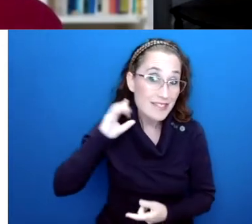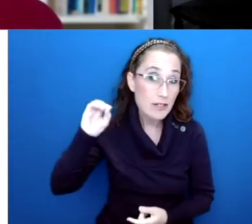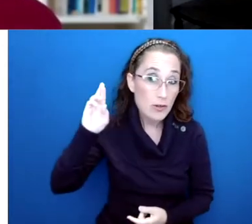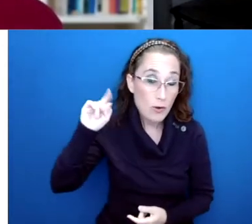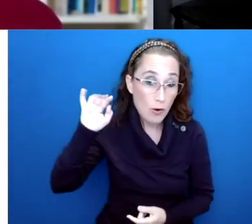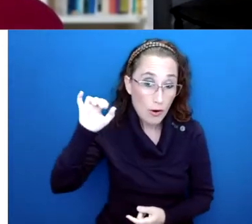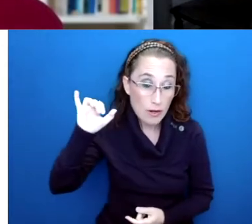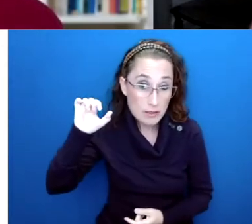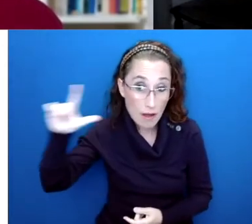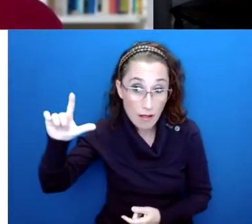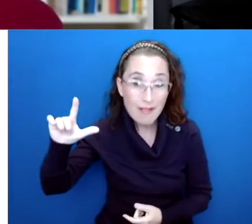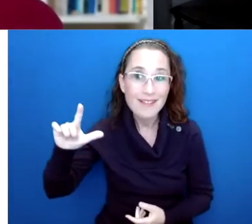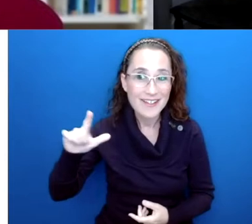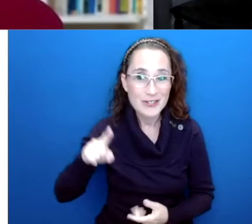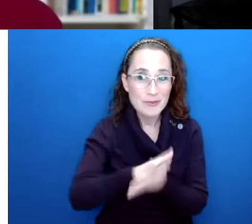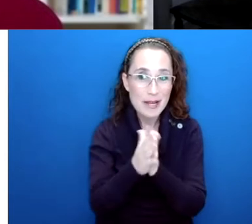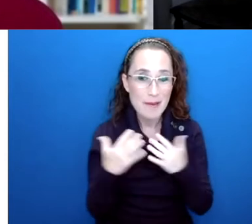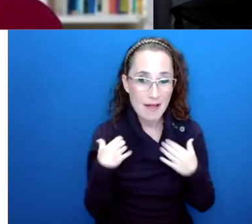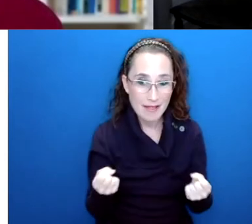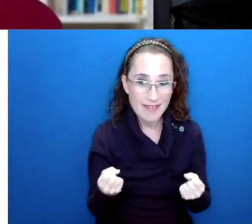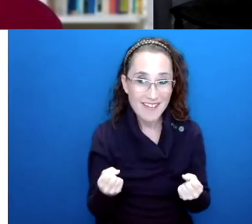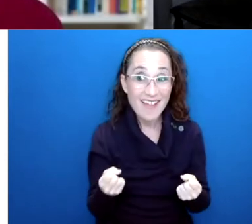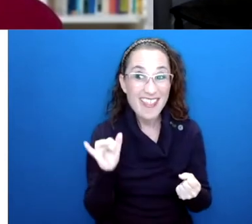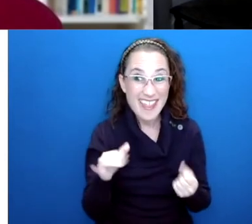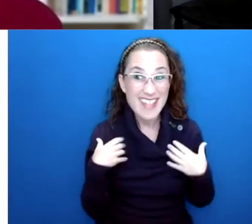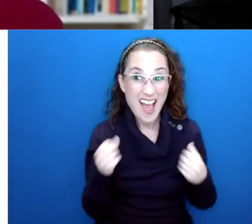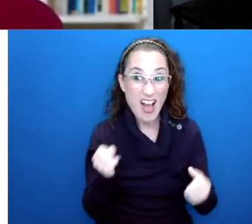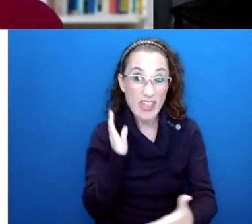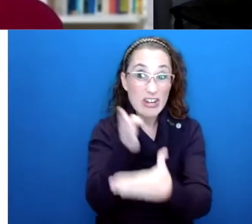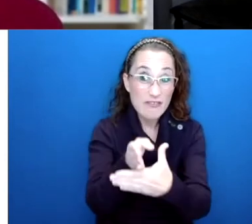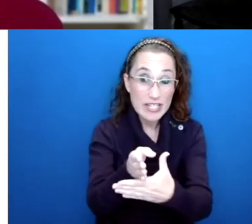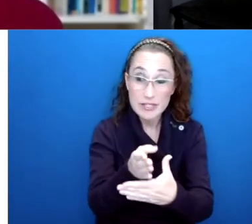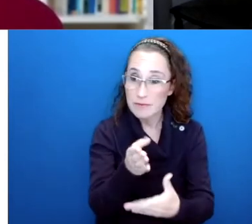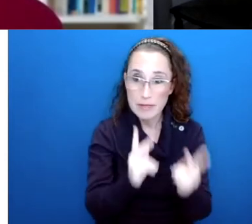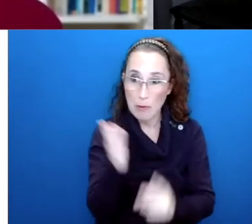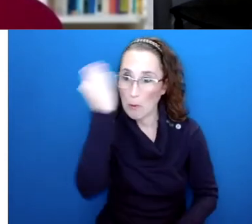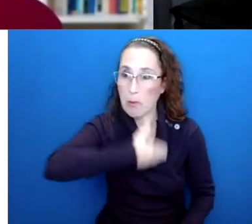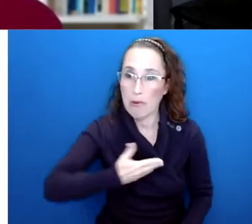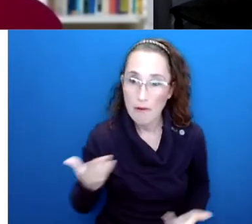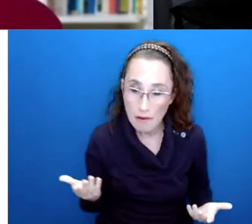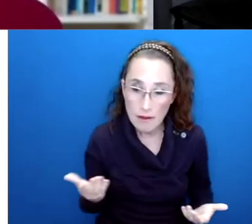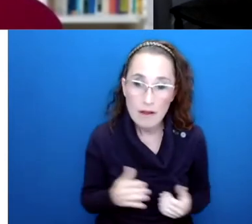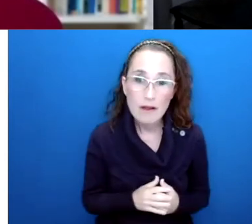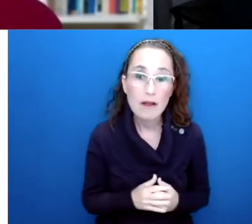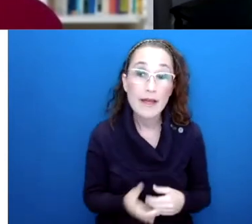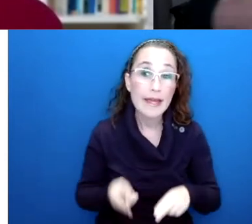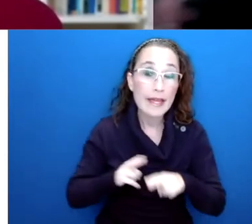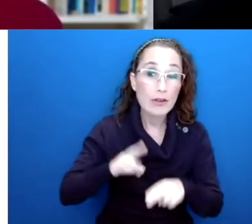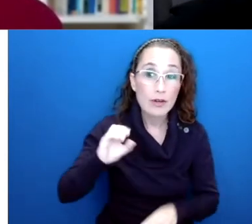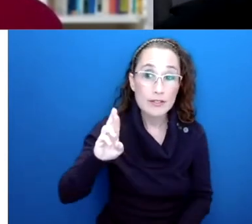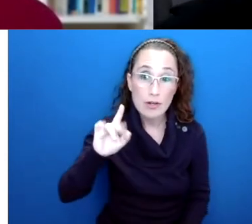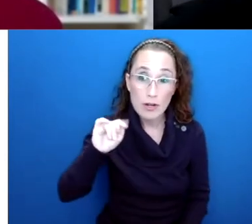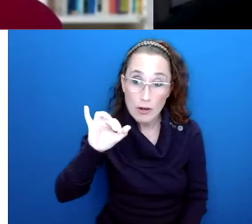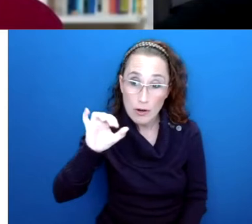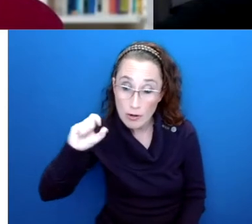It makes fun into an unacknowledged health intervention. Because increased cortisol levels over time are linked to